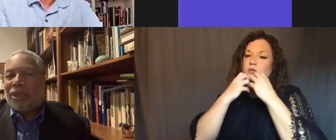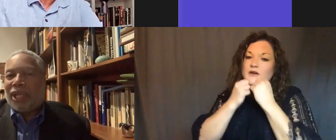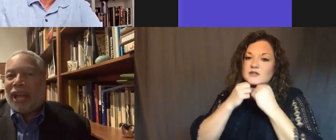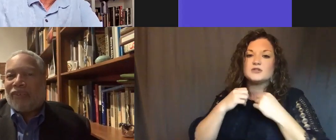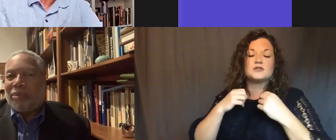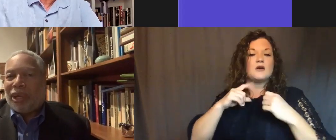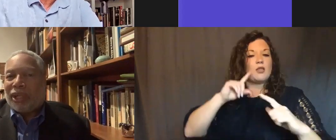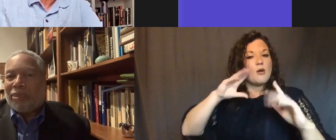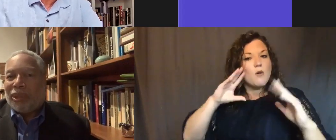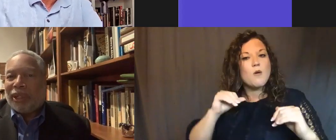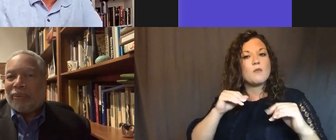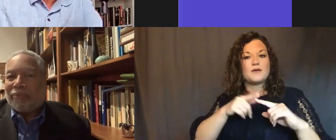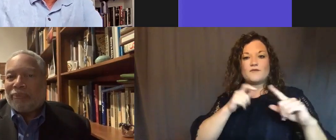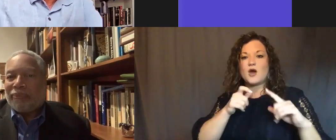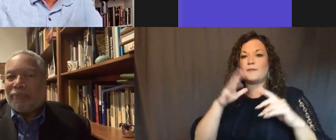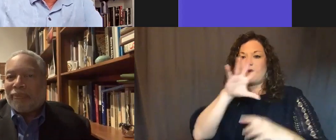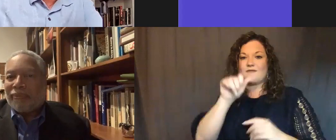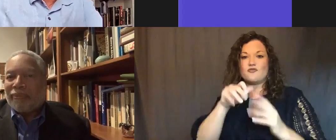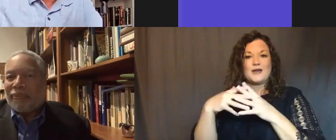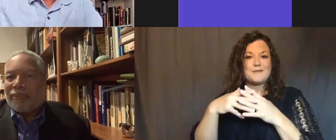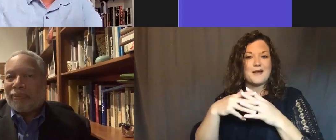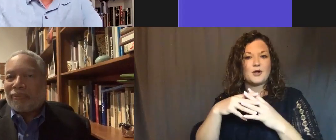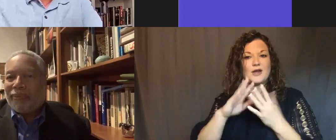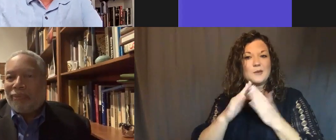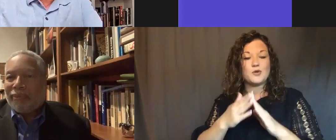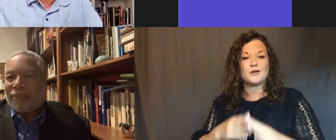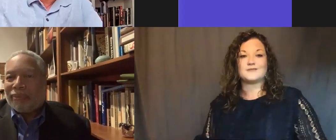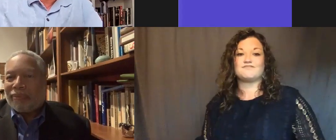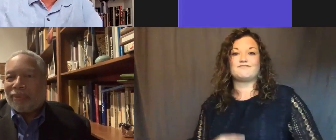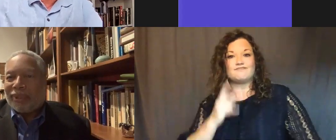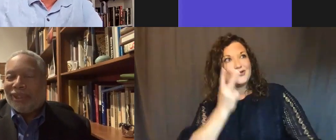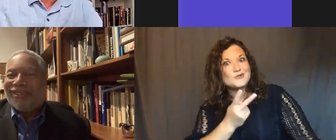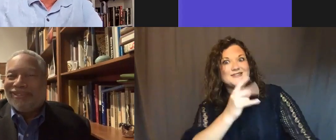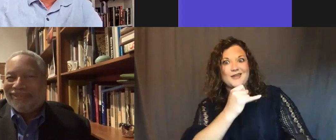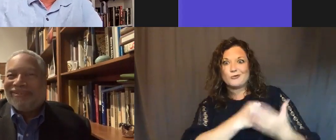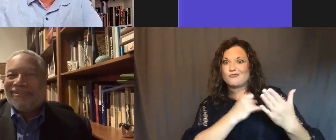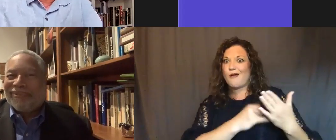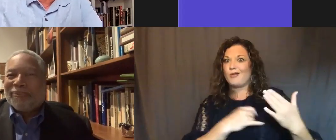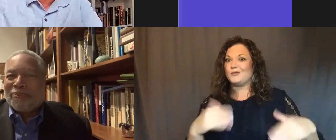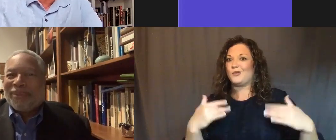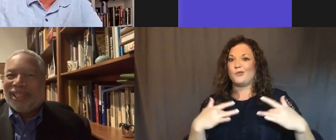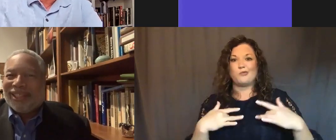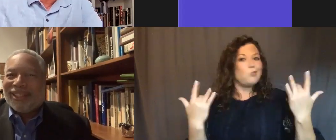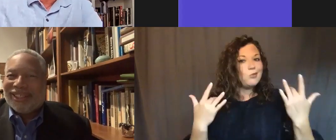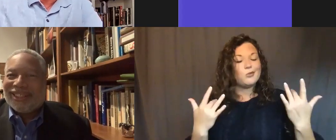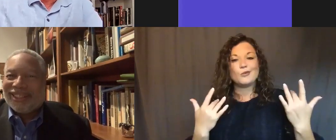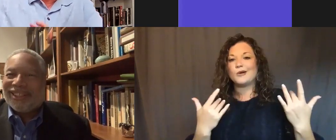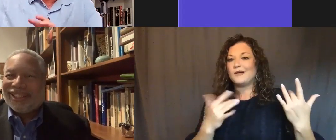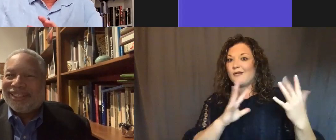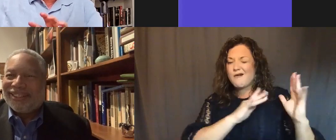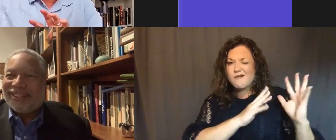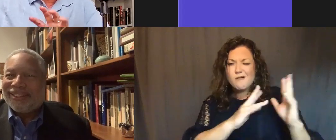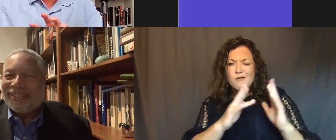that was in an African American community. What a thrill to see those early drawings. That was quite a saga to get there.